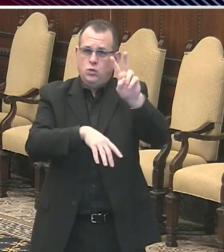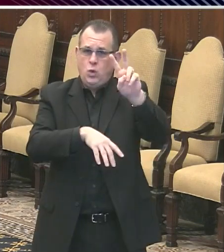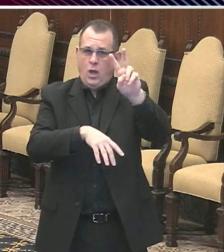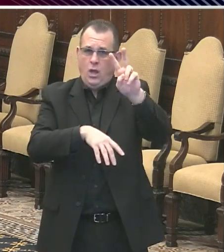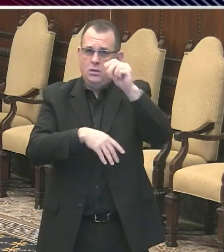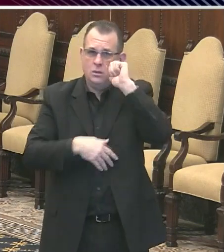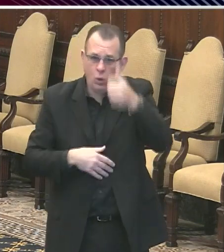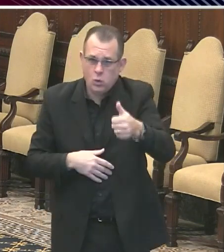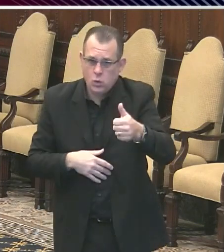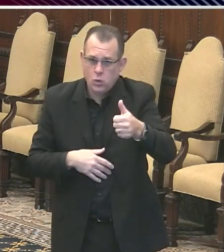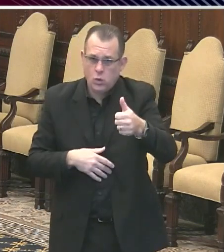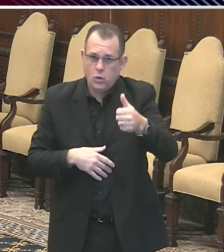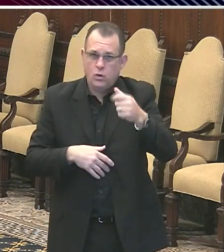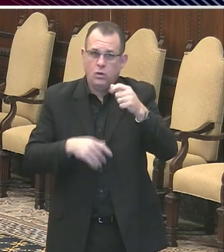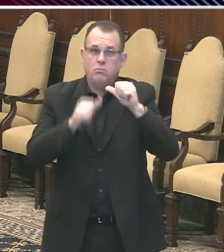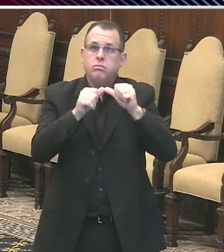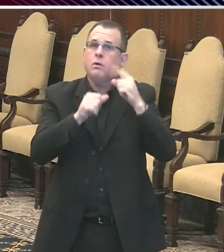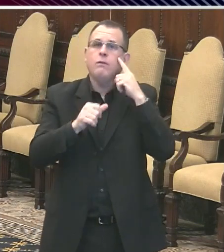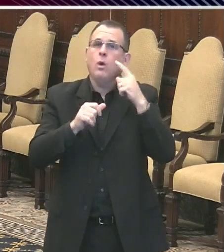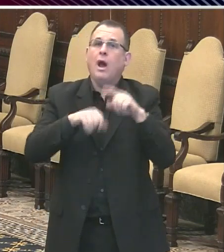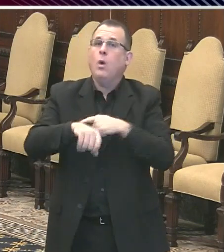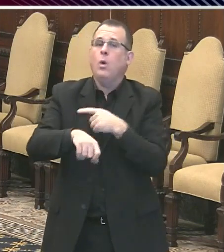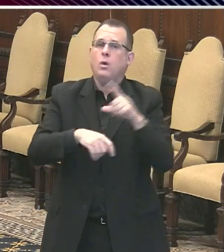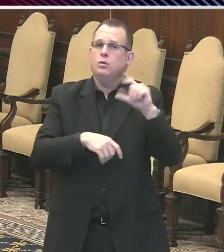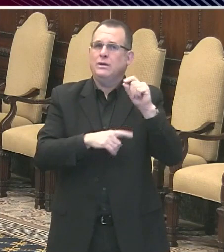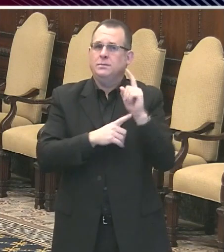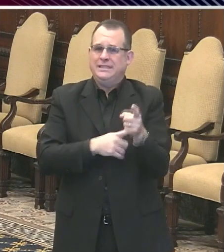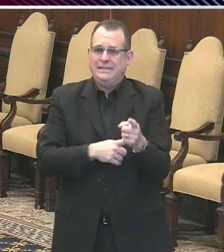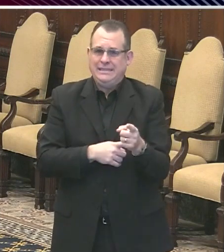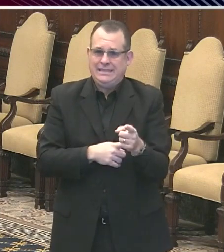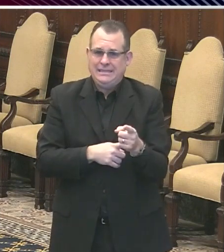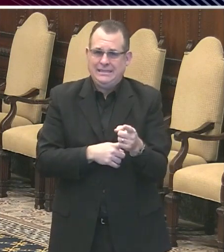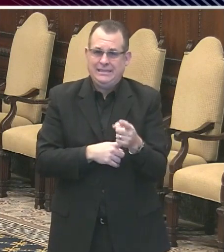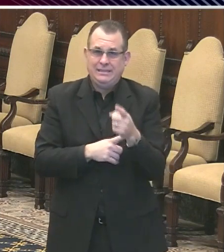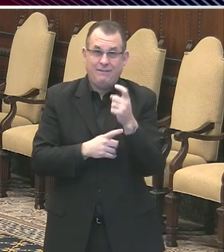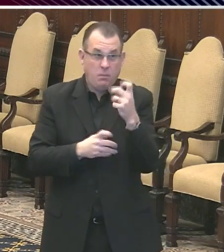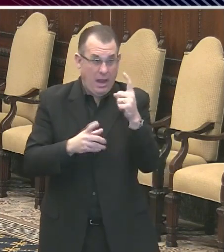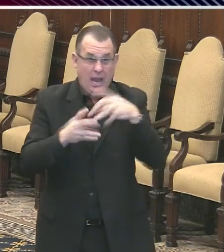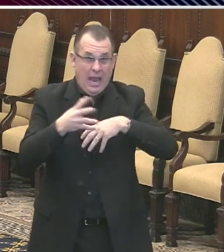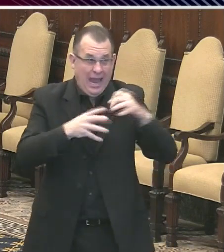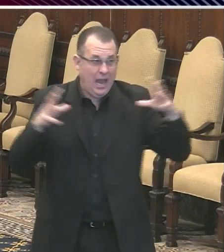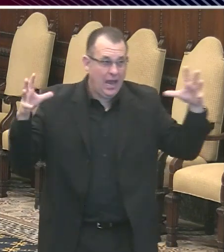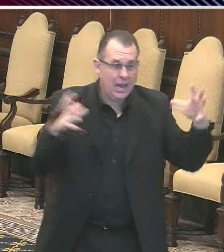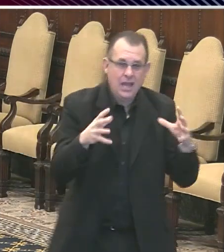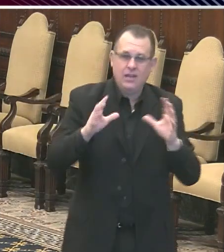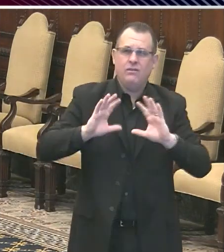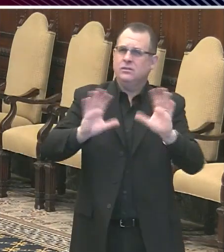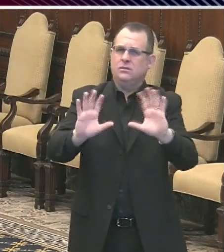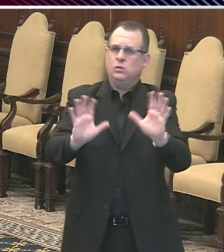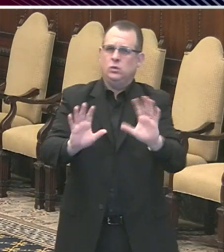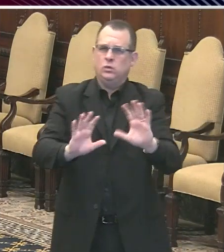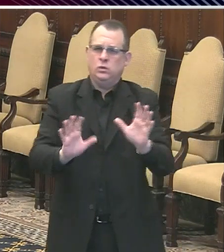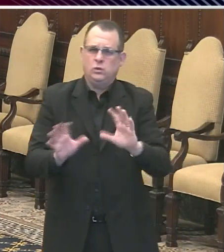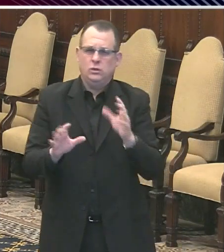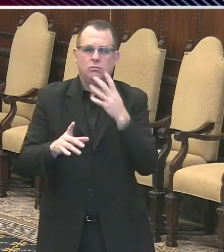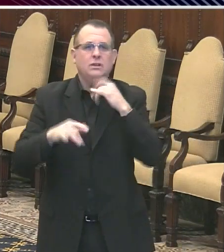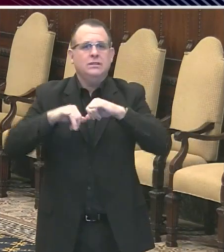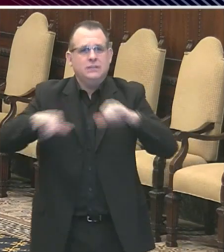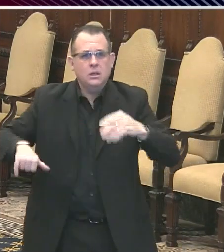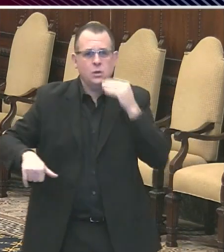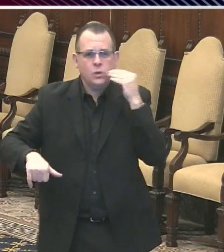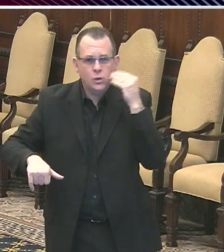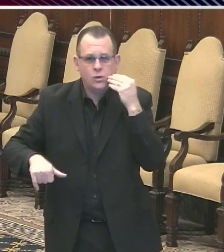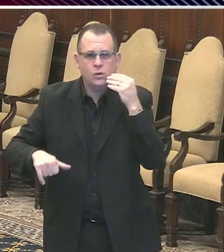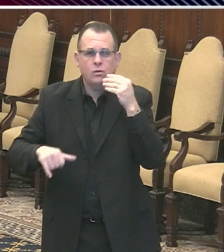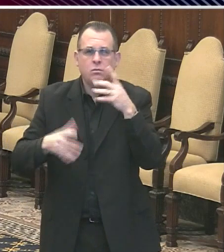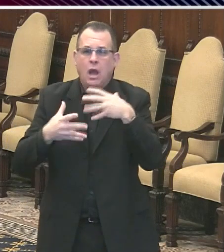Residents will be able to see the flyover from the safety of their homes. We want to remind everyone that if you choose to go outside, you should maintain